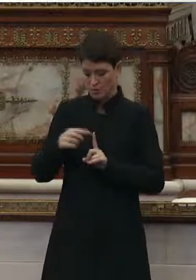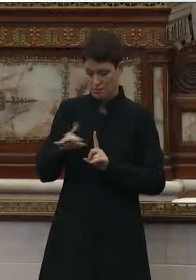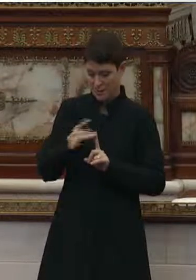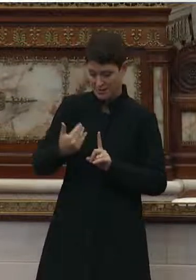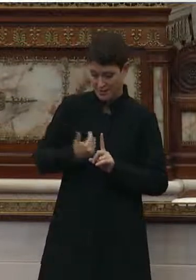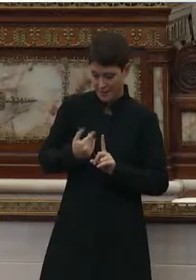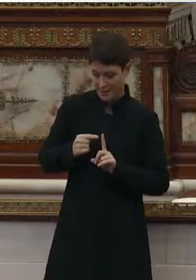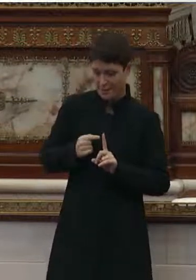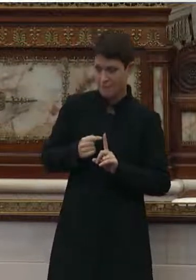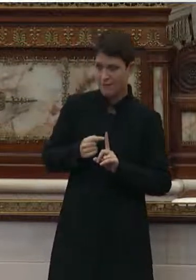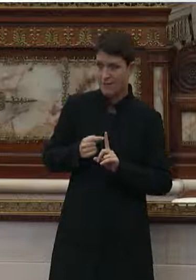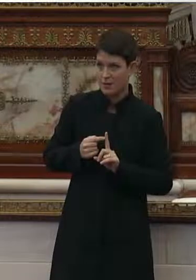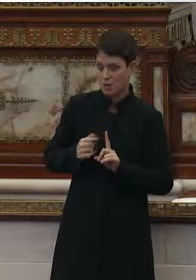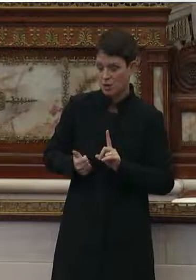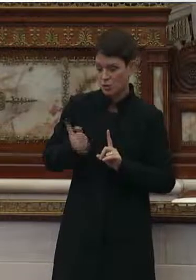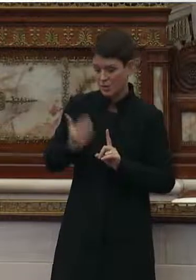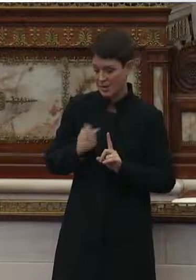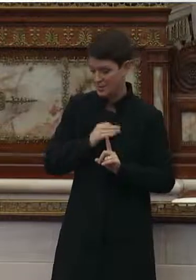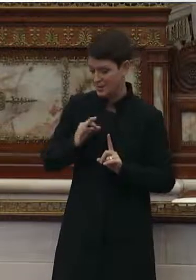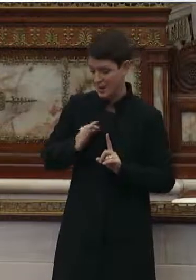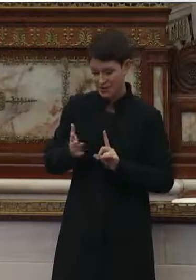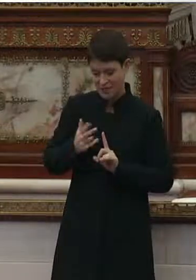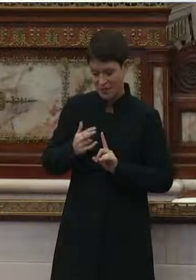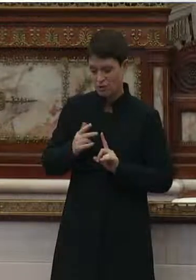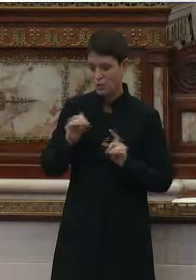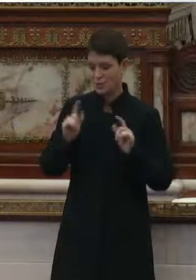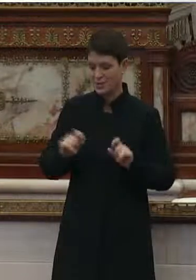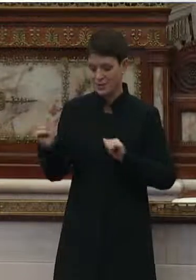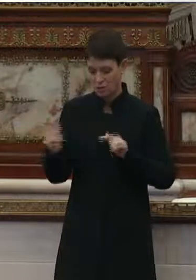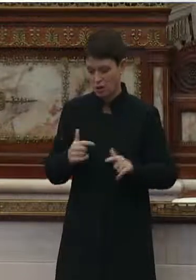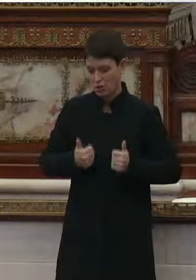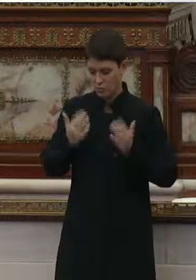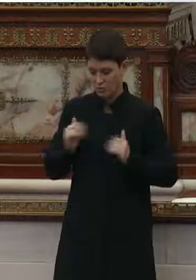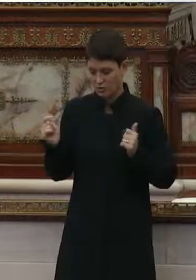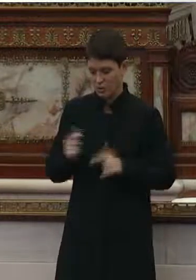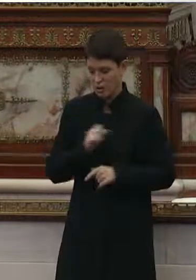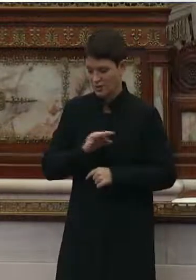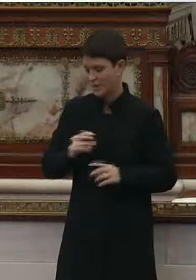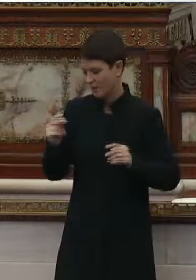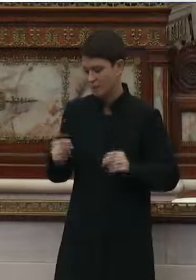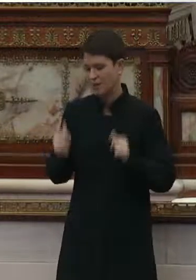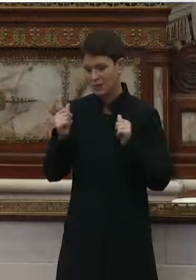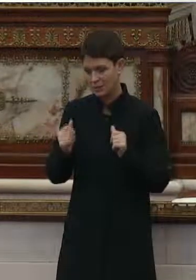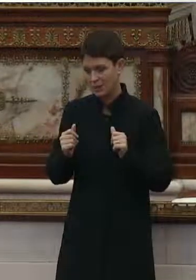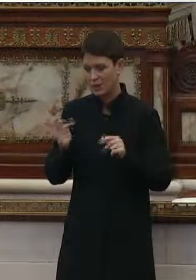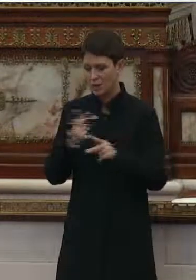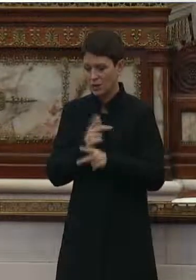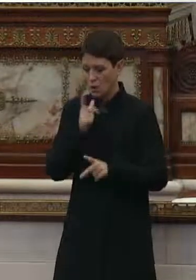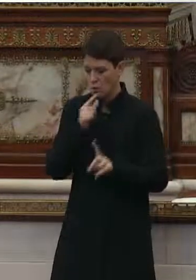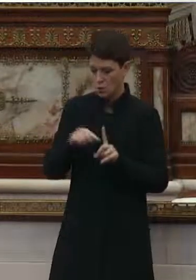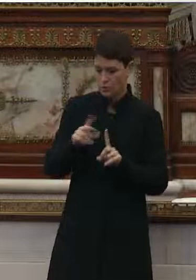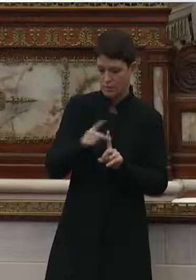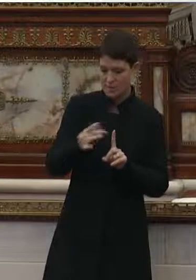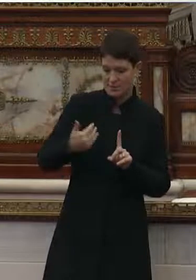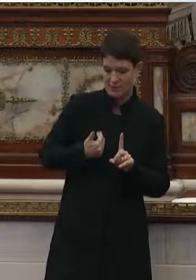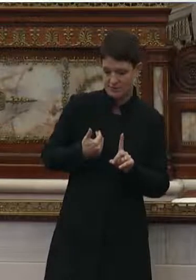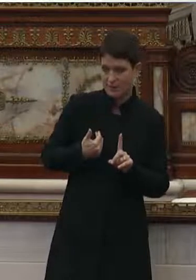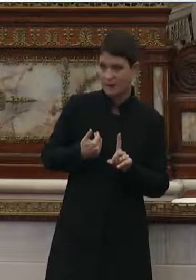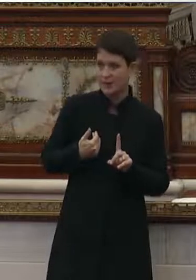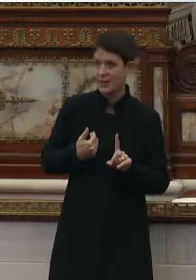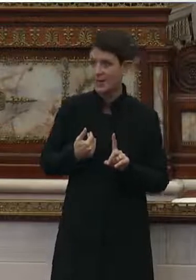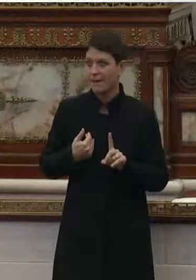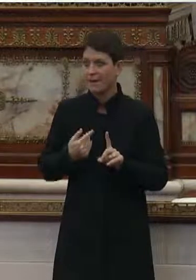case, resident or staff, we test all the residents and all the staff immediately to understand who's positive. And that way,